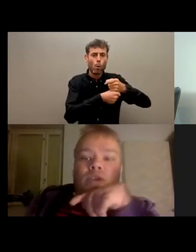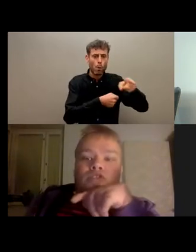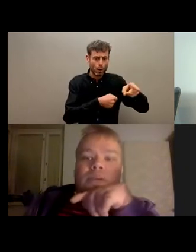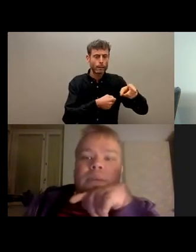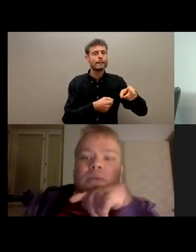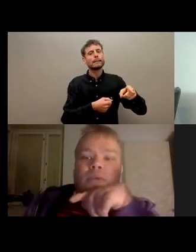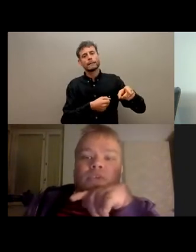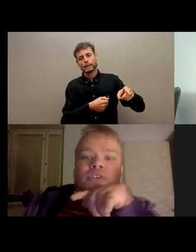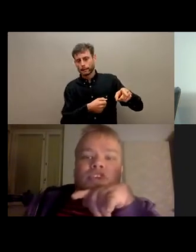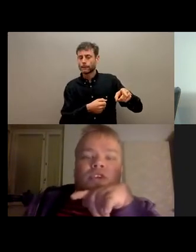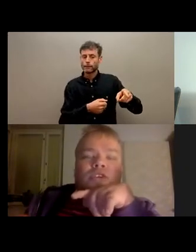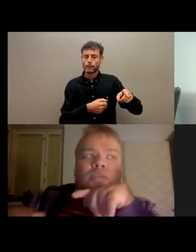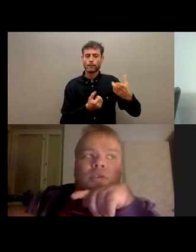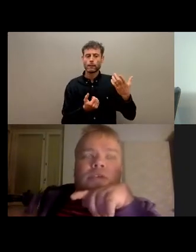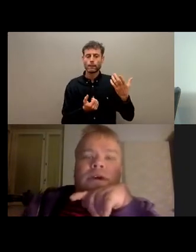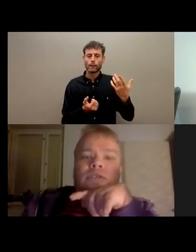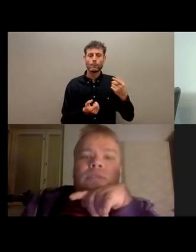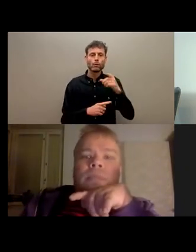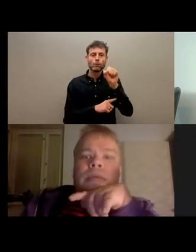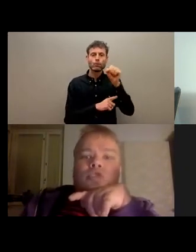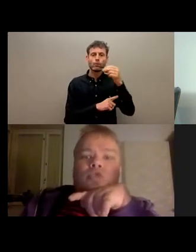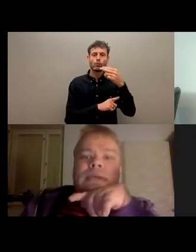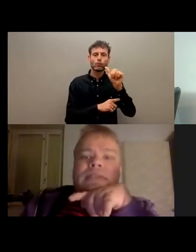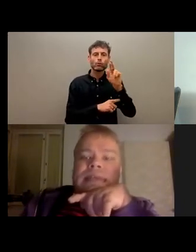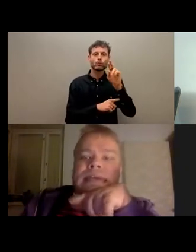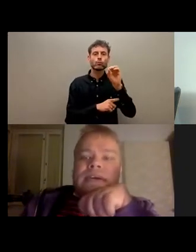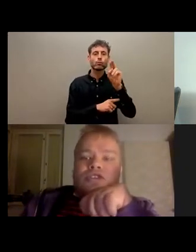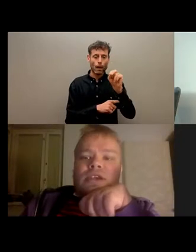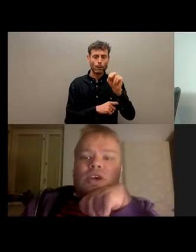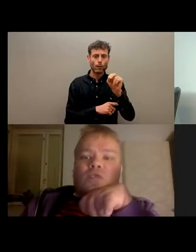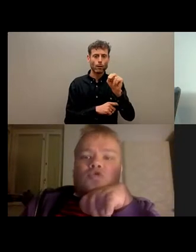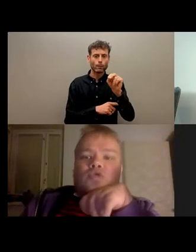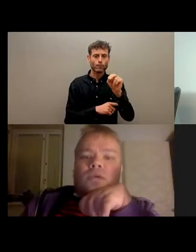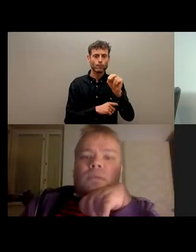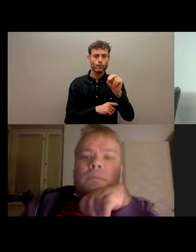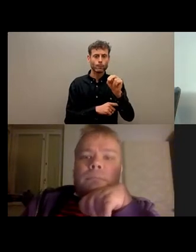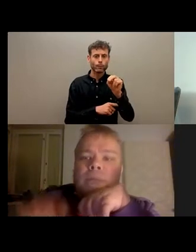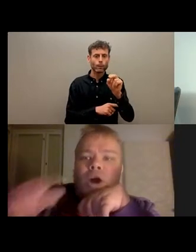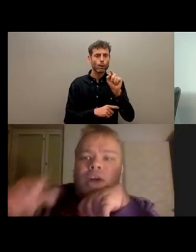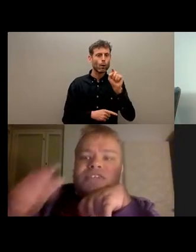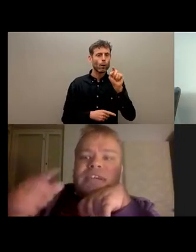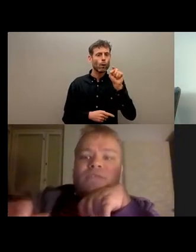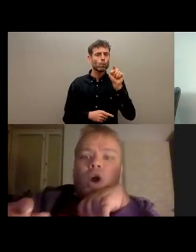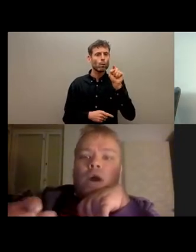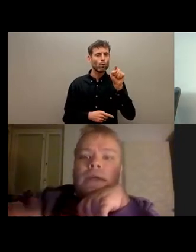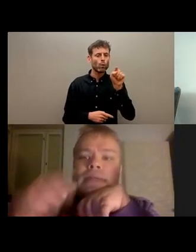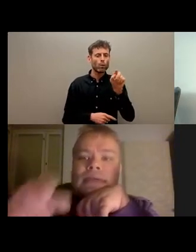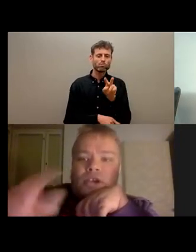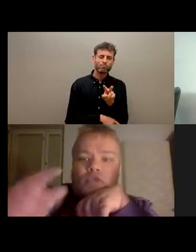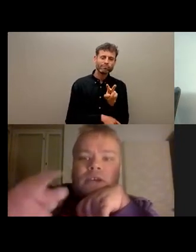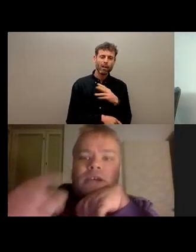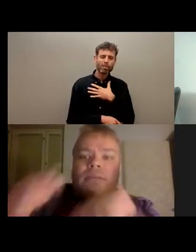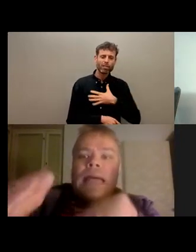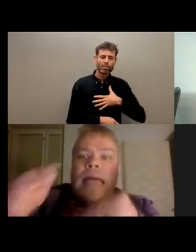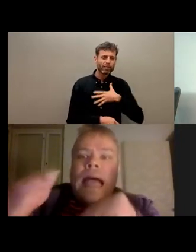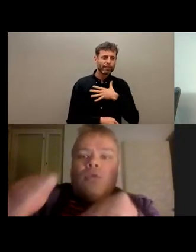I would like to say maybe what Sharon, you pointed out that to me, that actually goes behind safeguarding. And that